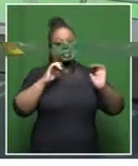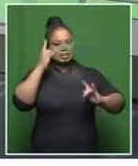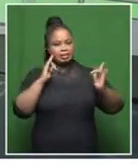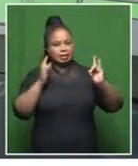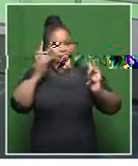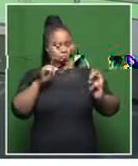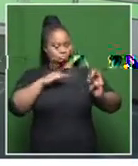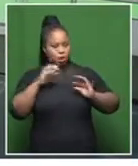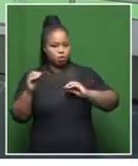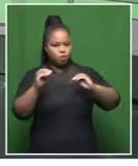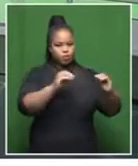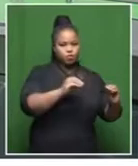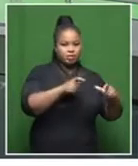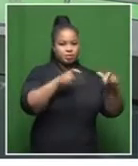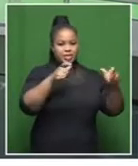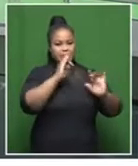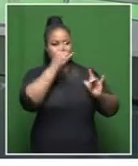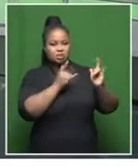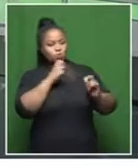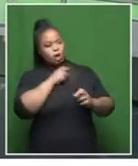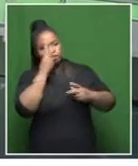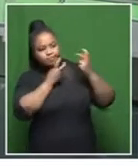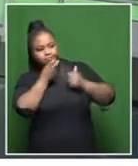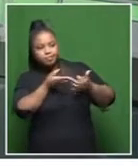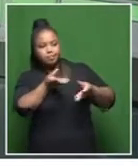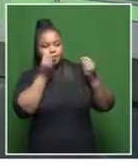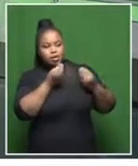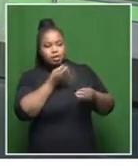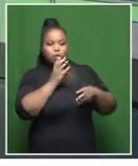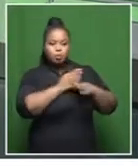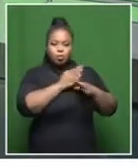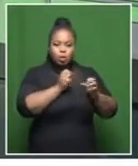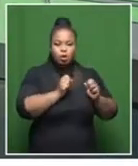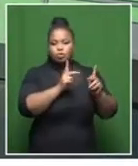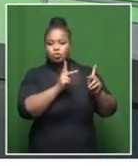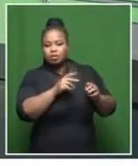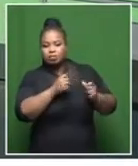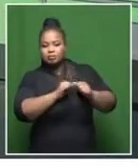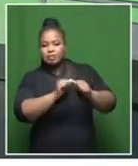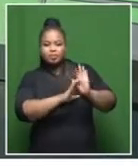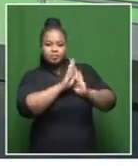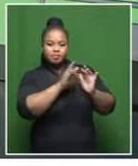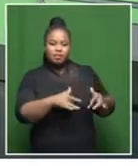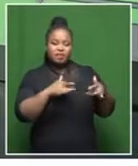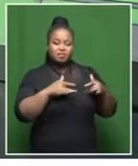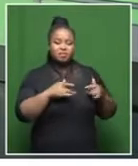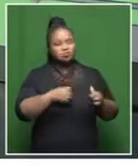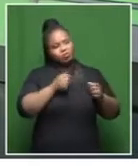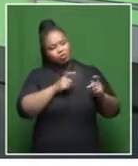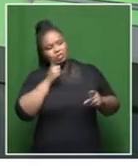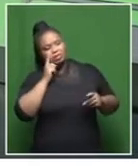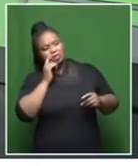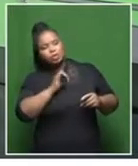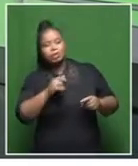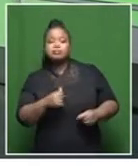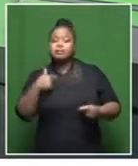move to these big metros in search of better opportunities. What kind of assistance would you be looking for? I think that is the dilemma is we have such